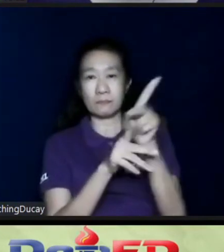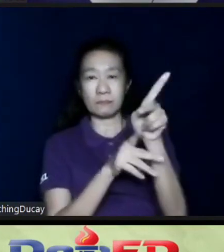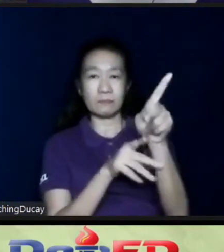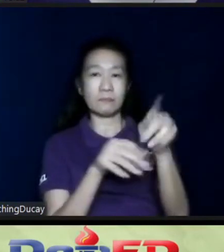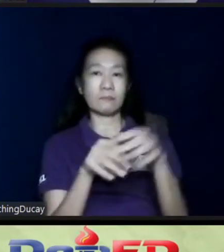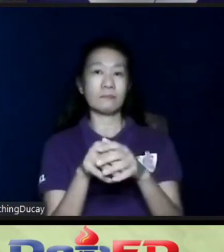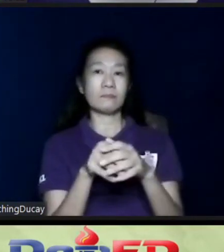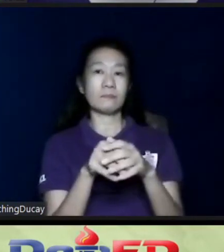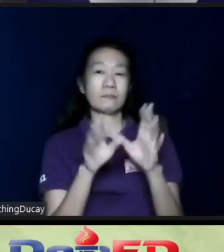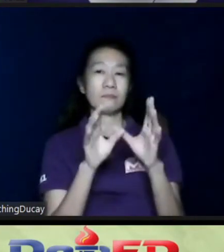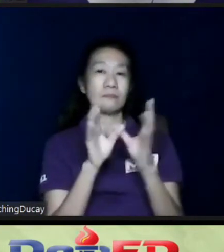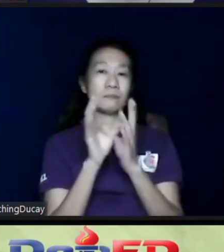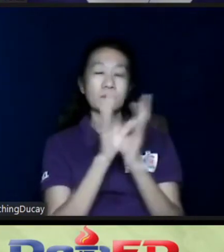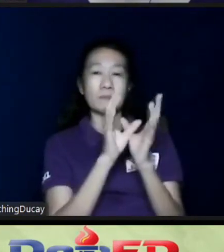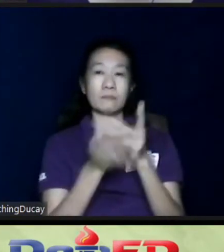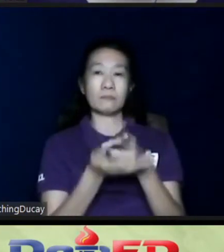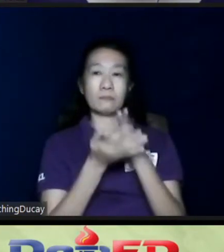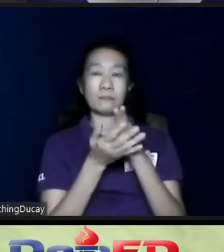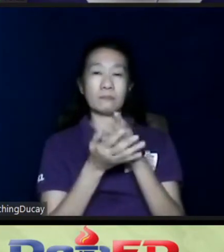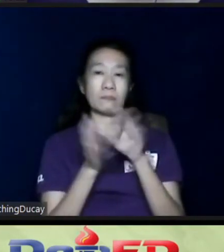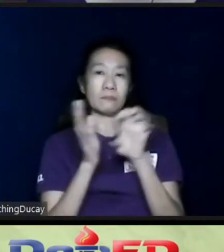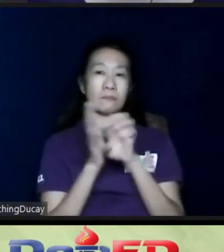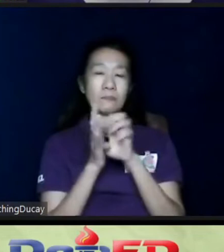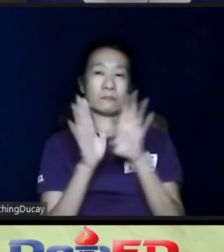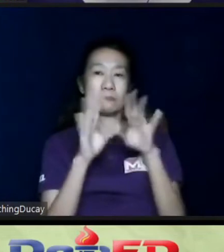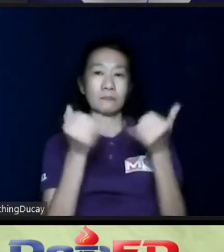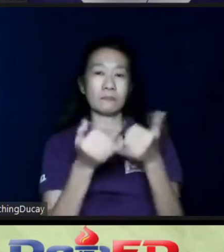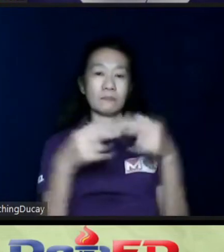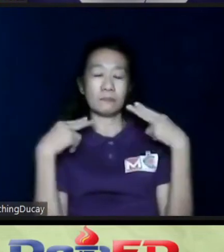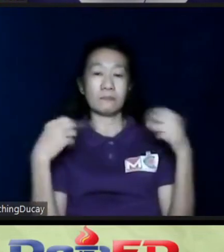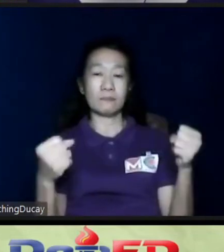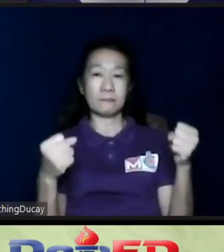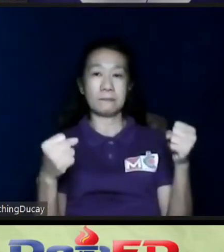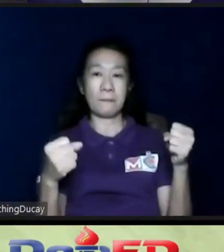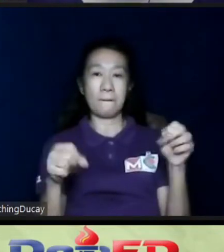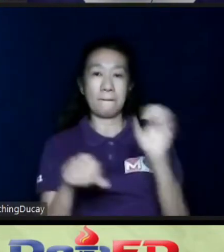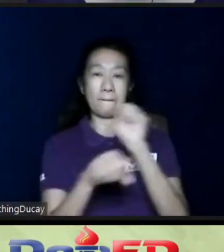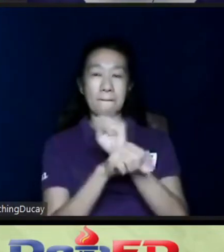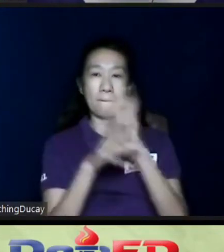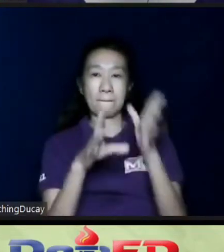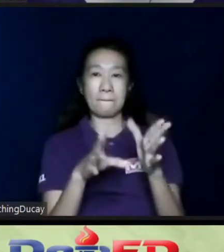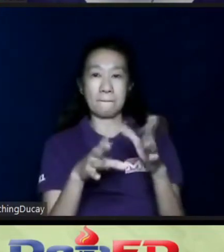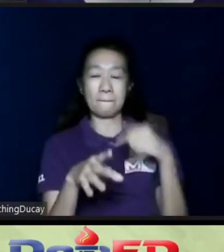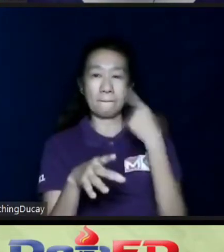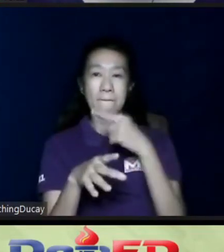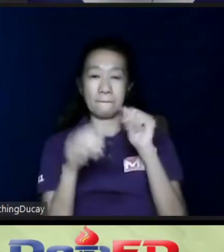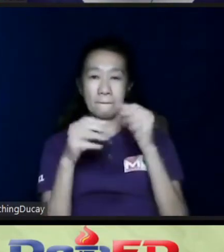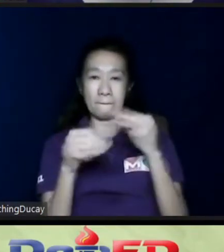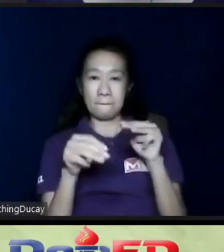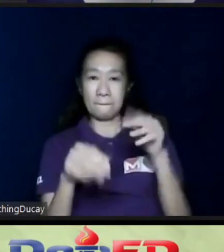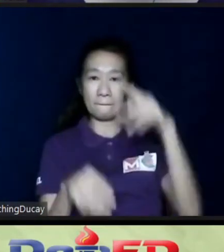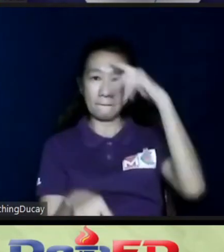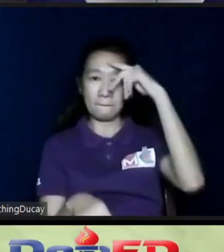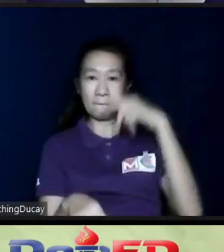mga community helpers natin, like the barangay health workers, for example, or maybe even the parents themselves. But what's important